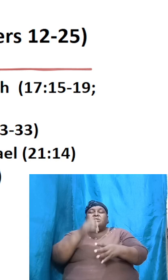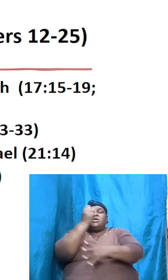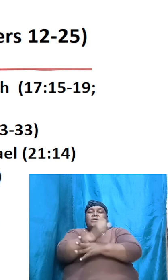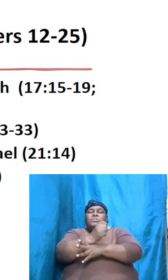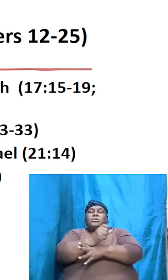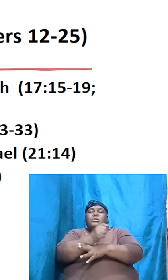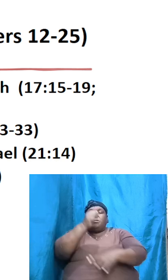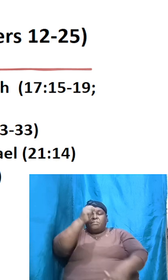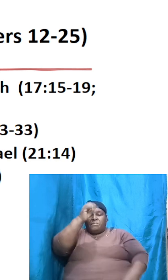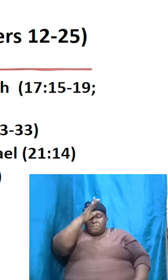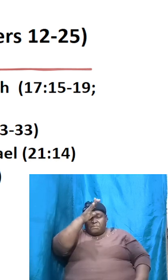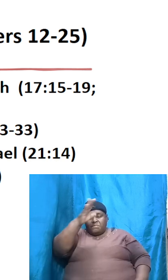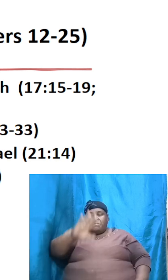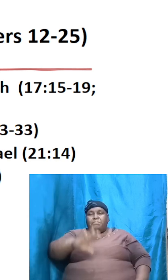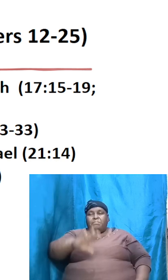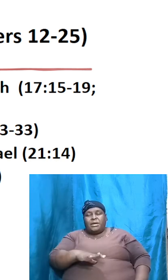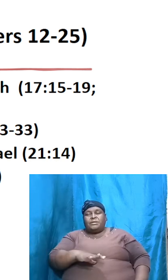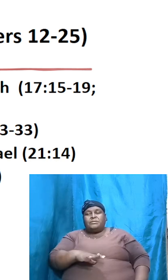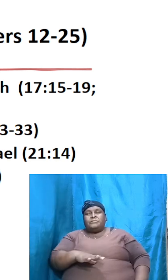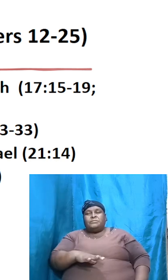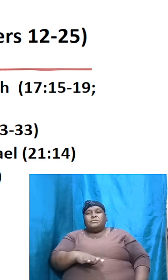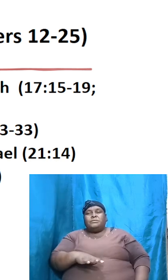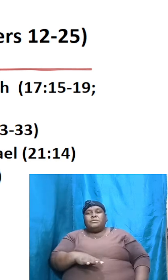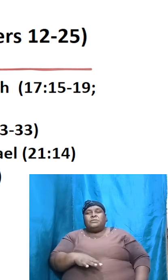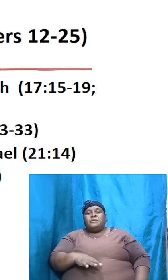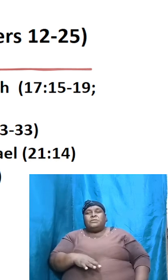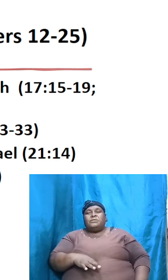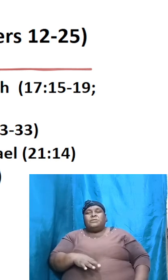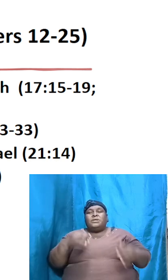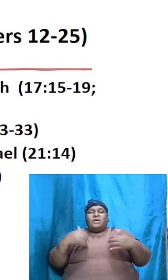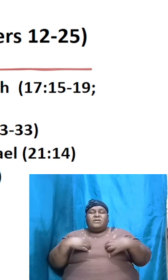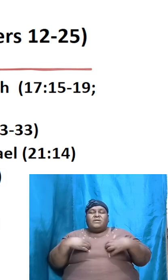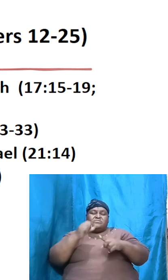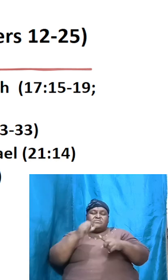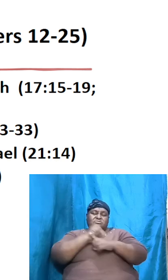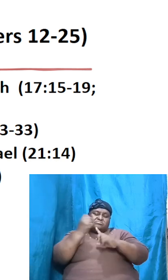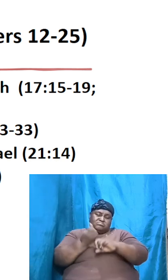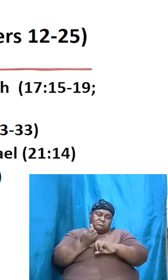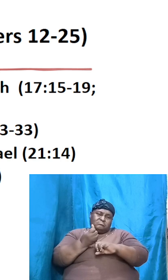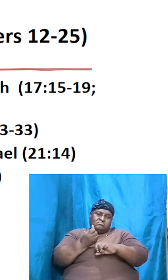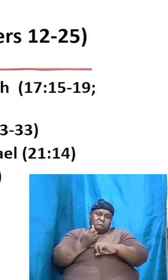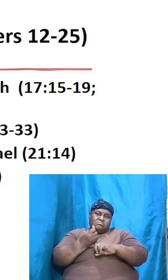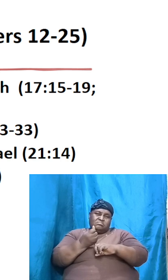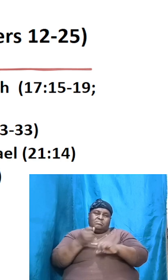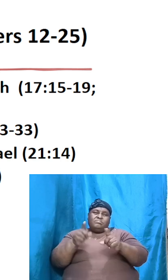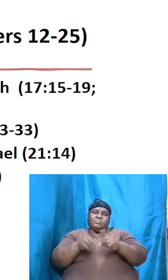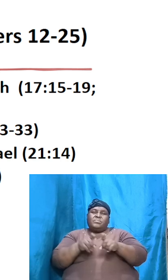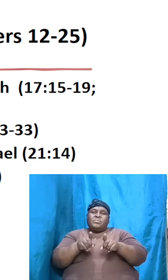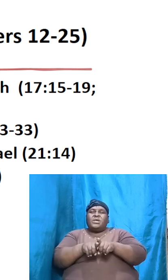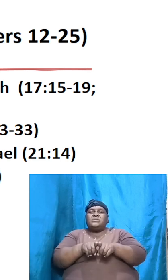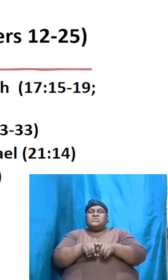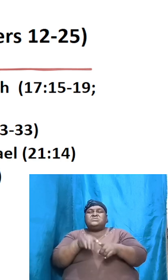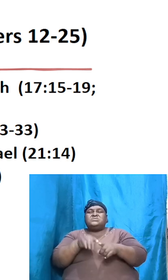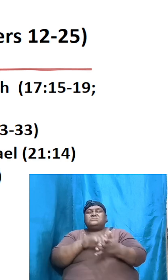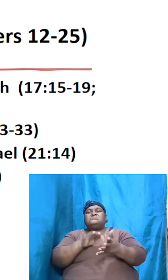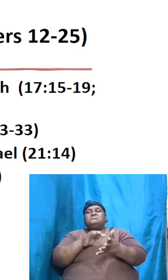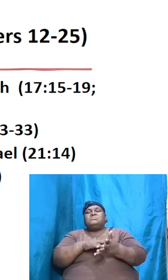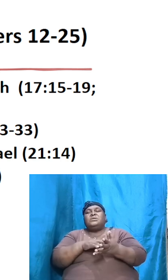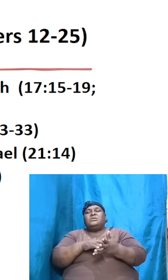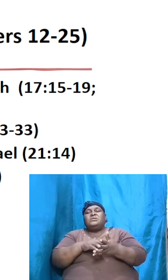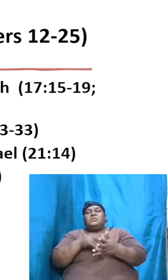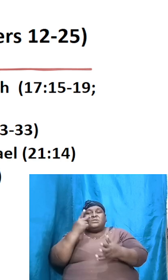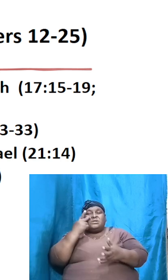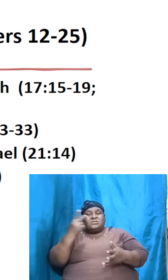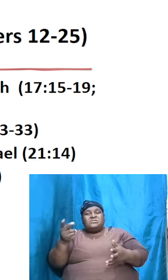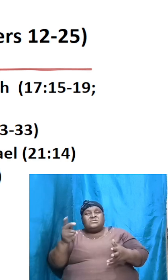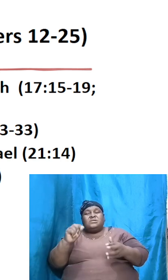and he must have had his situations then of course as we go over a little bit further down we see him